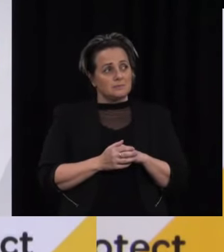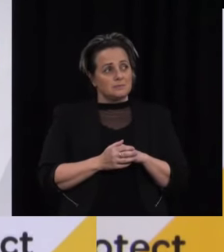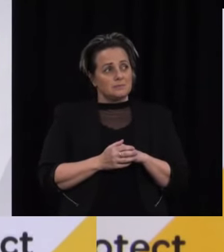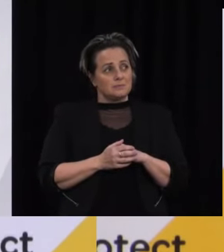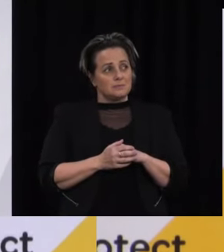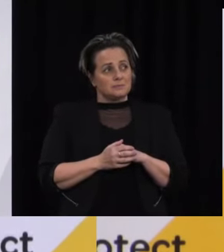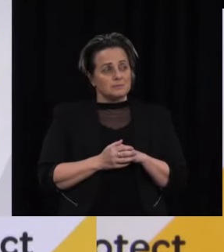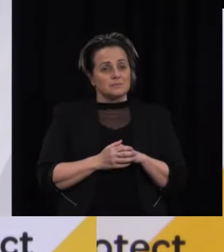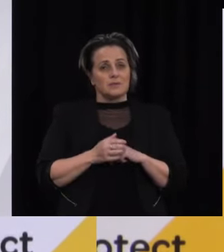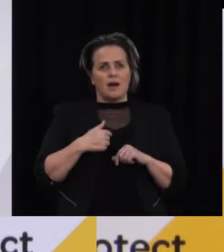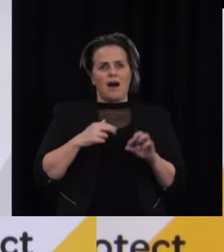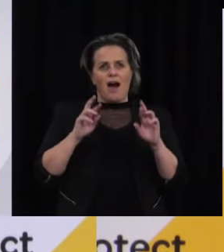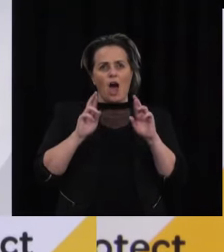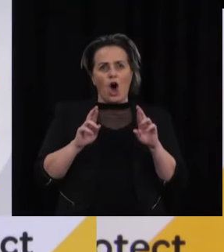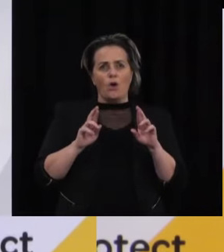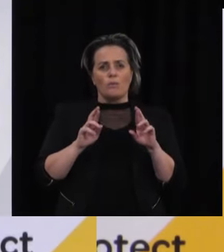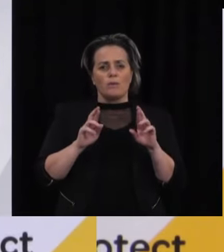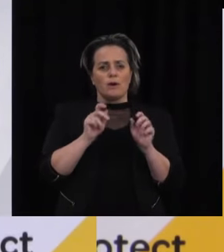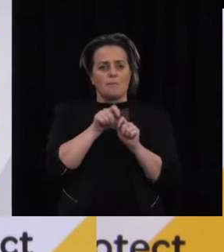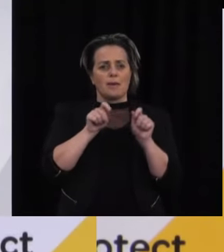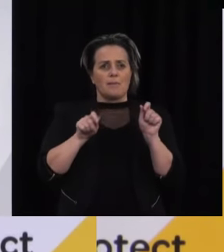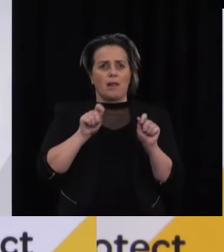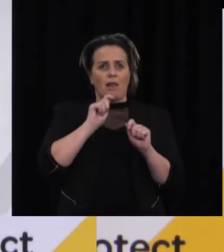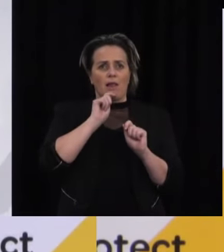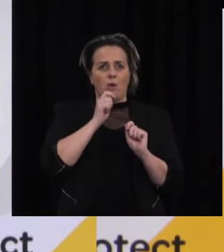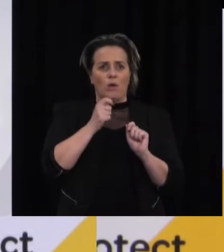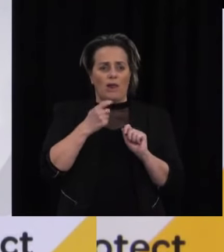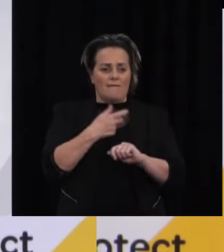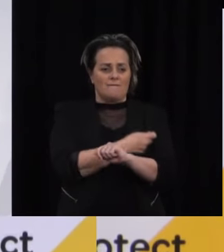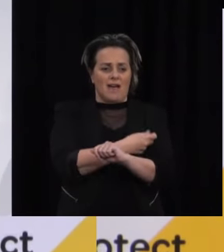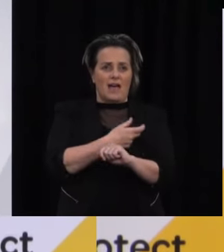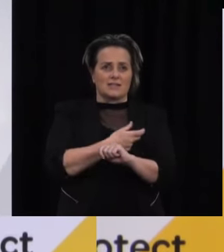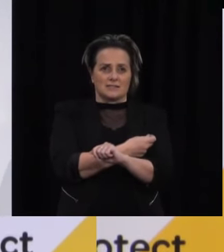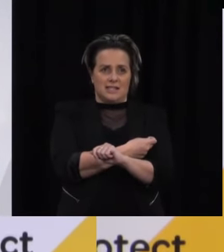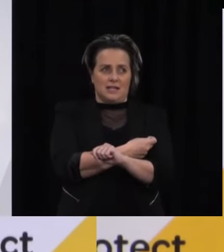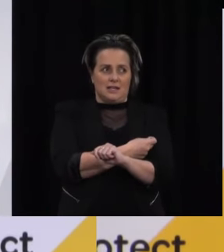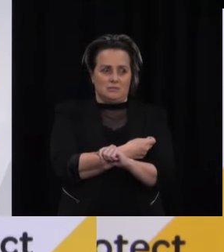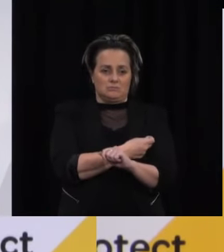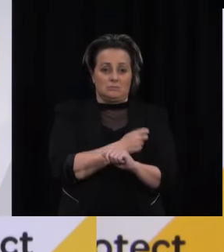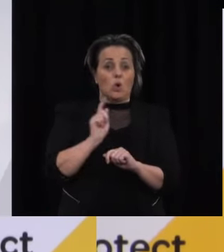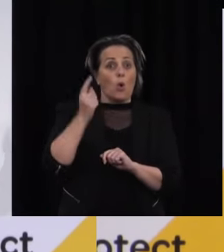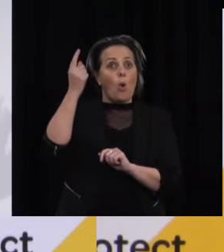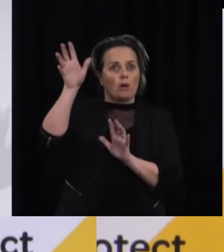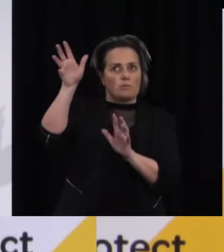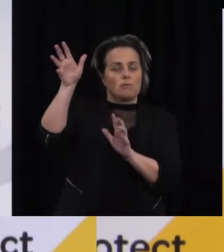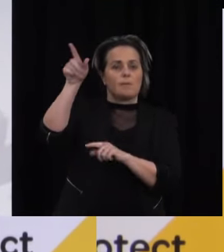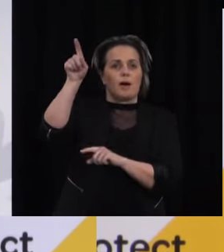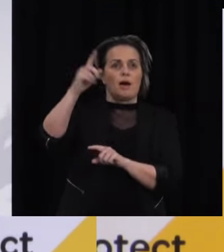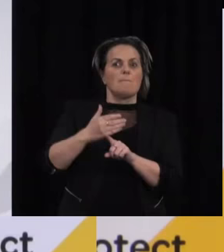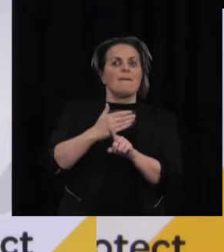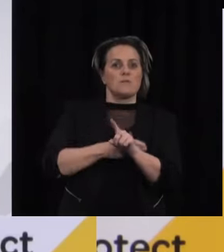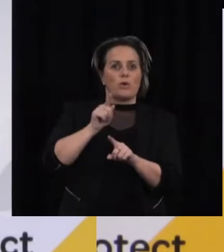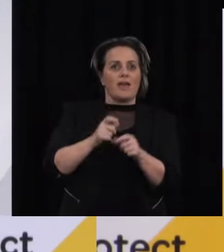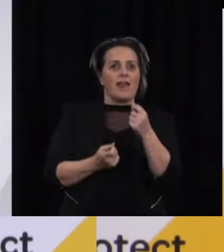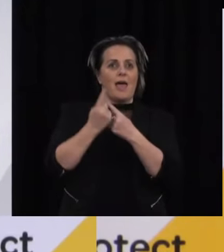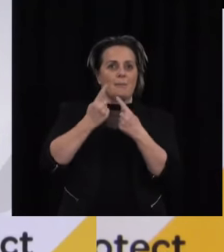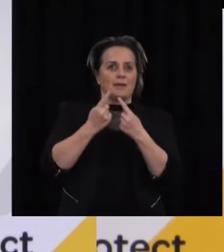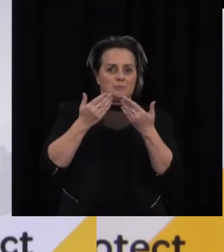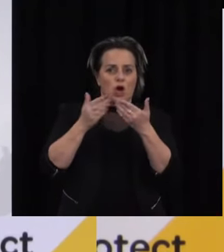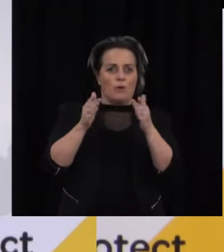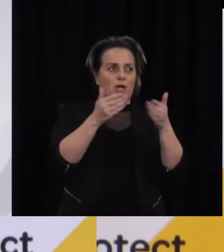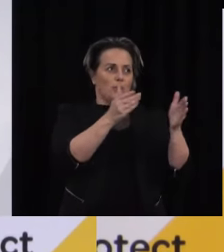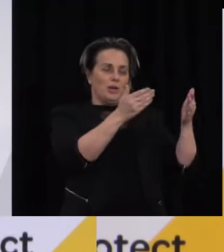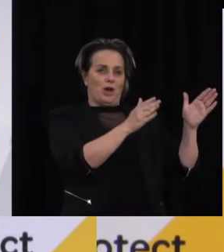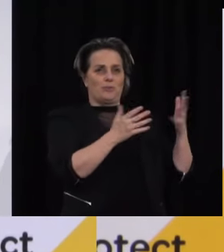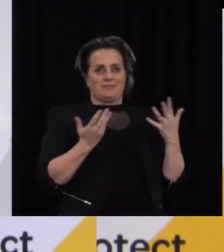My hope is that people will get vaccinated, particularly in Auckland, before we're in a situation and around